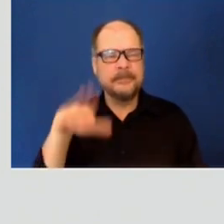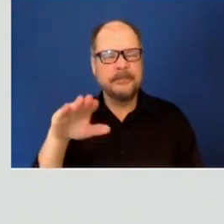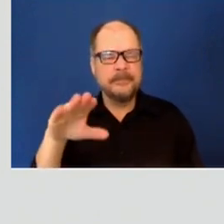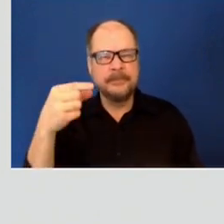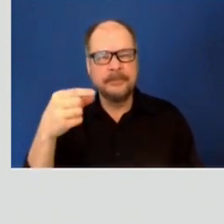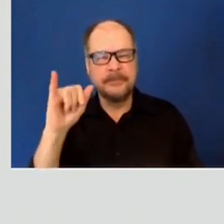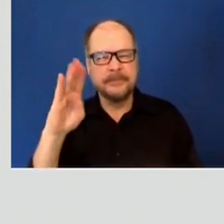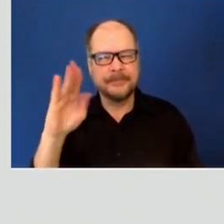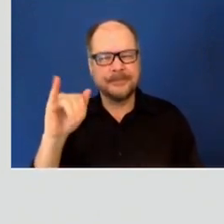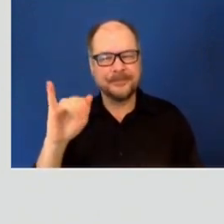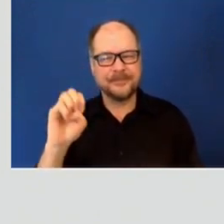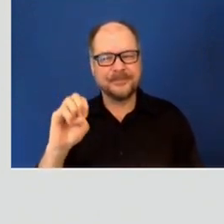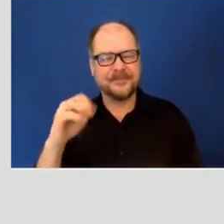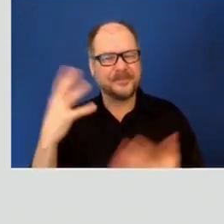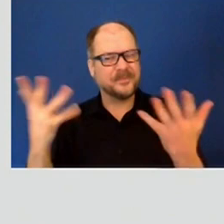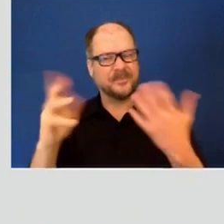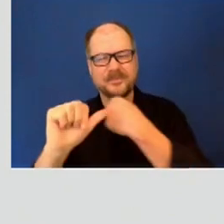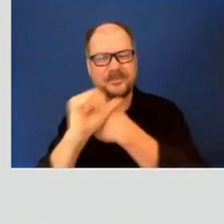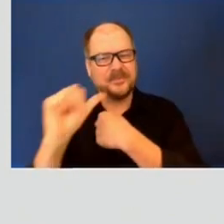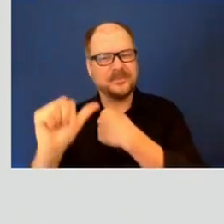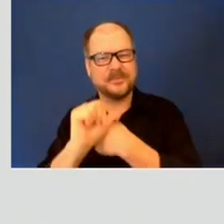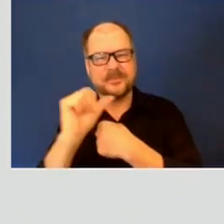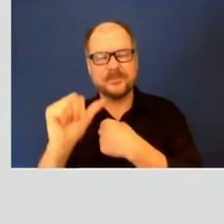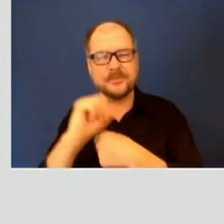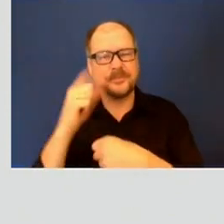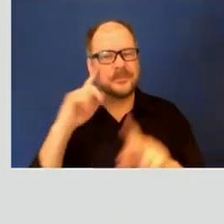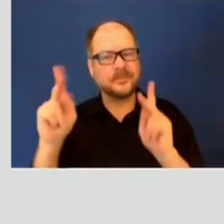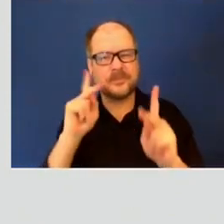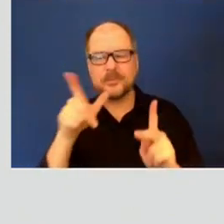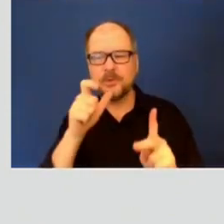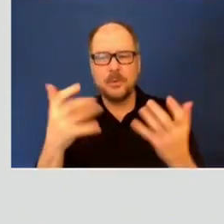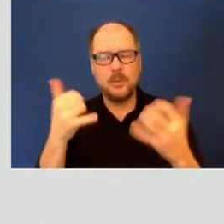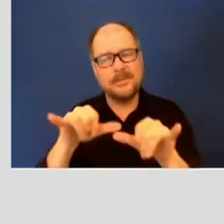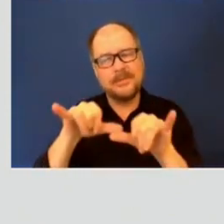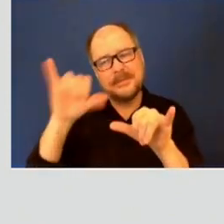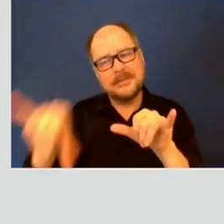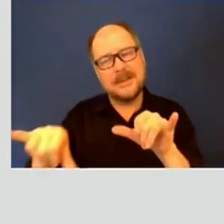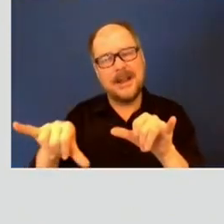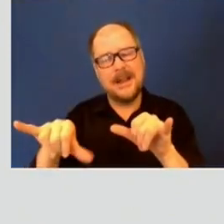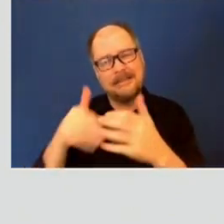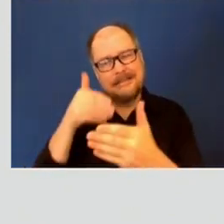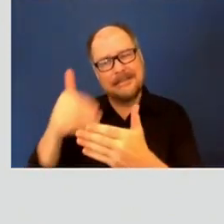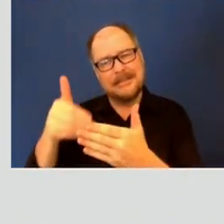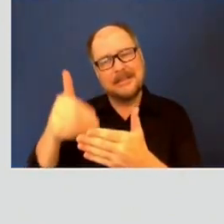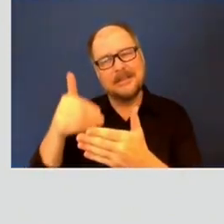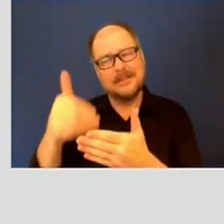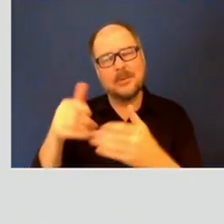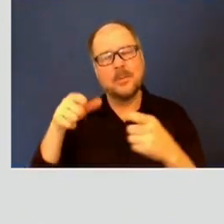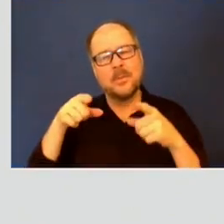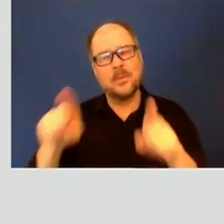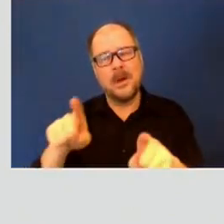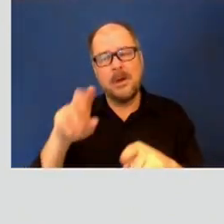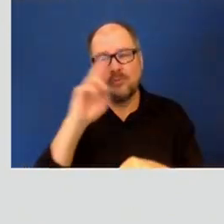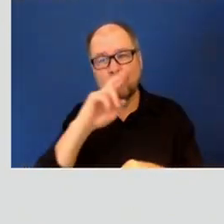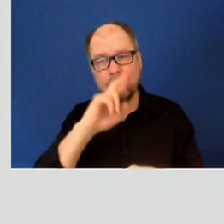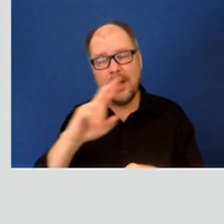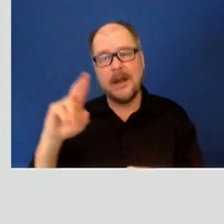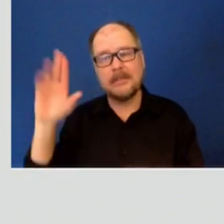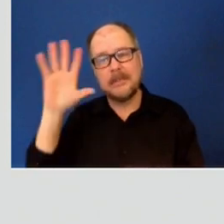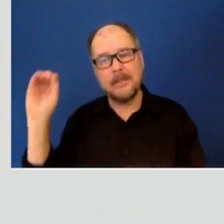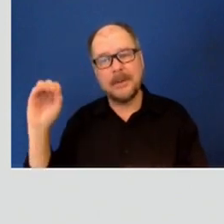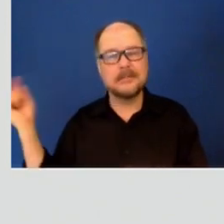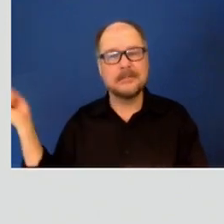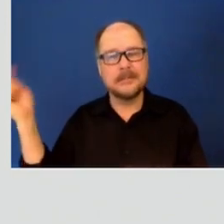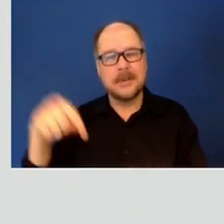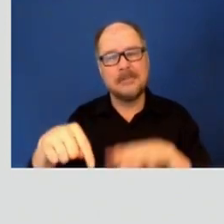health risks for the people that may want to stay around while the pest control is going on this weekend?